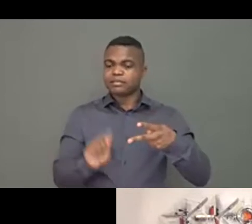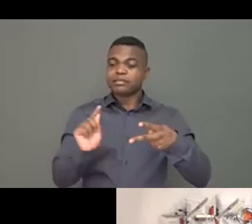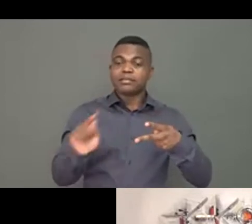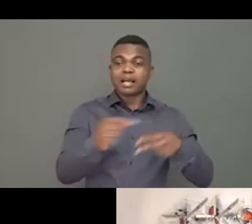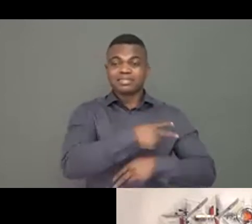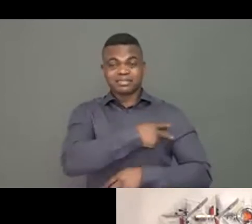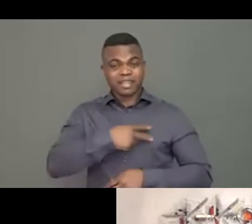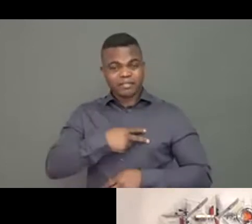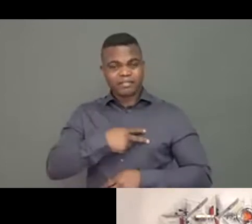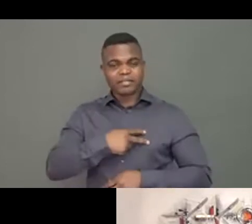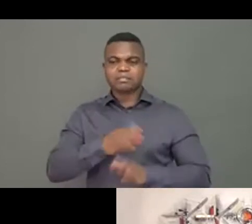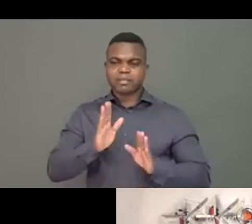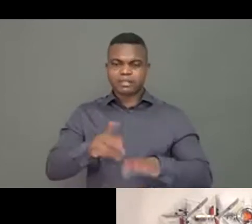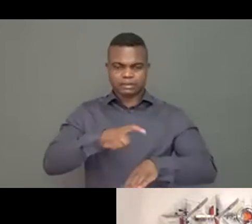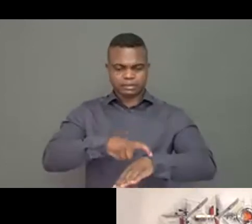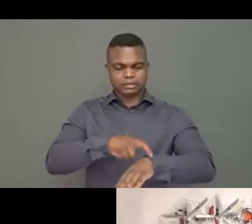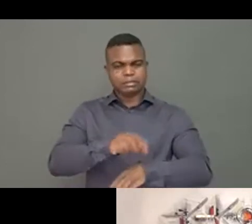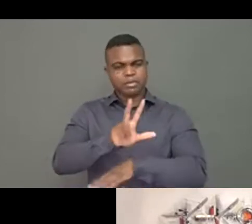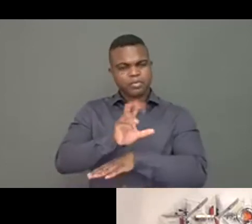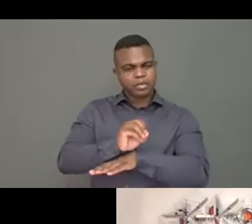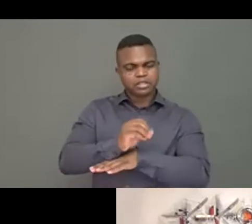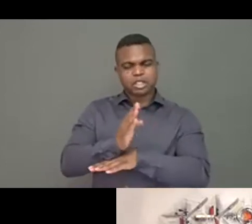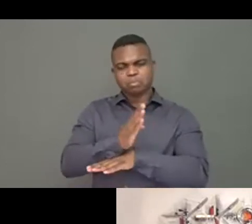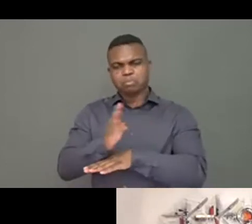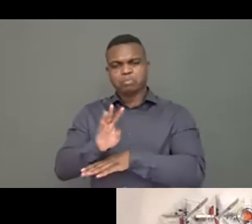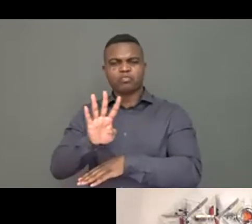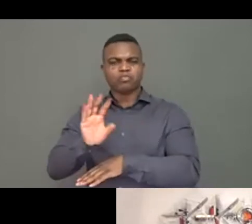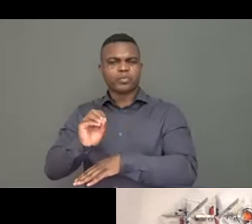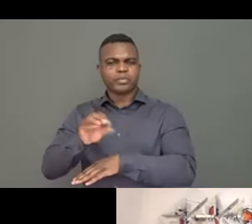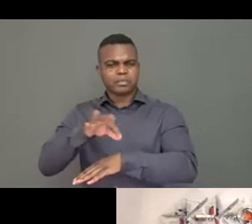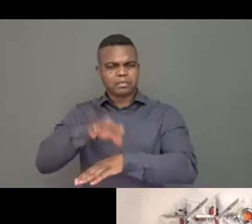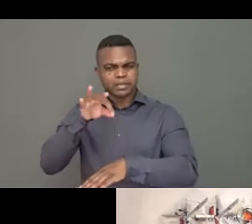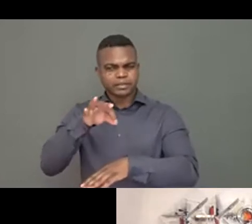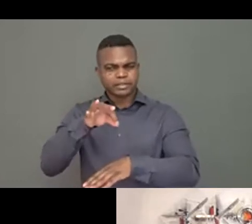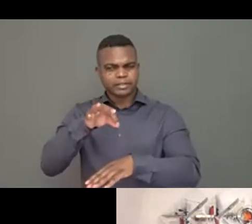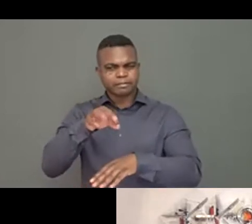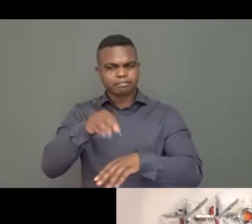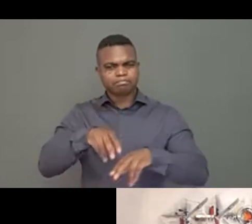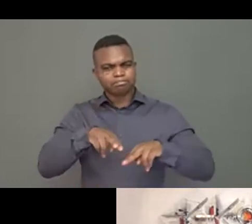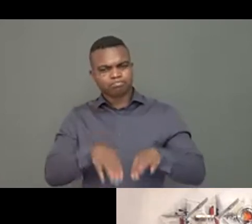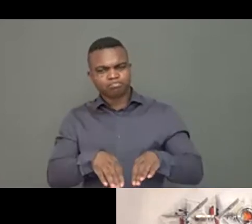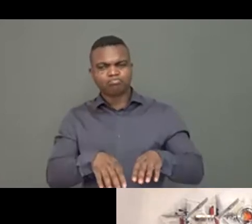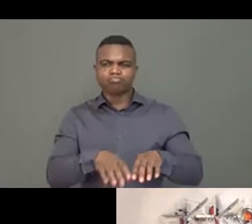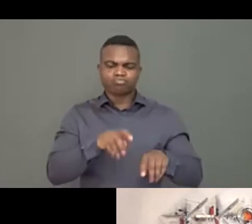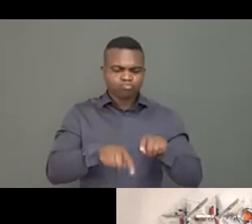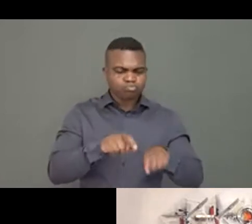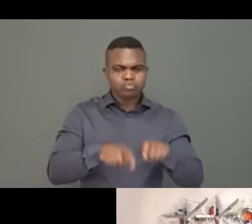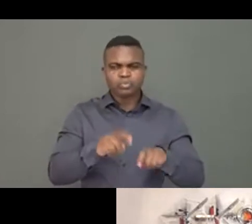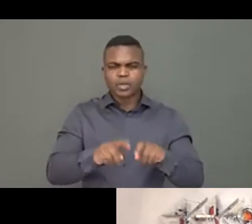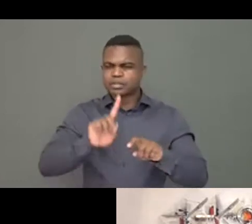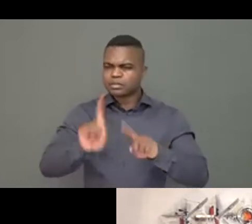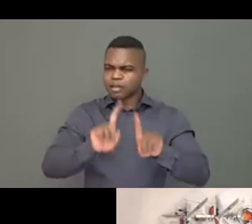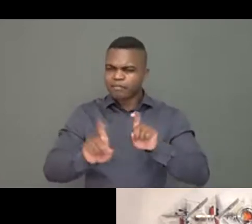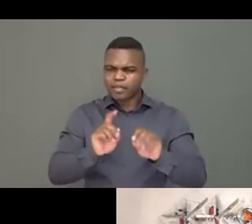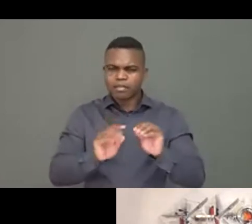help the organization gathering information. And the last thing is that organization will need to plan for a